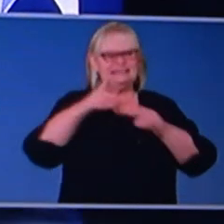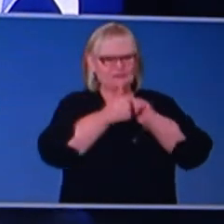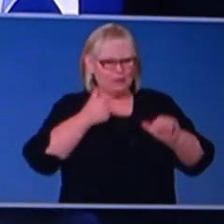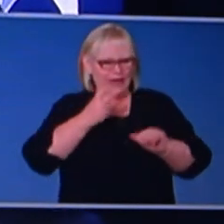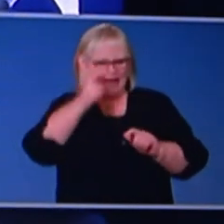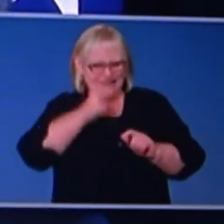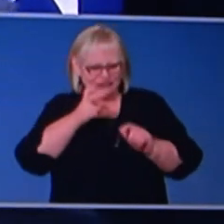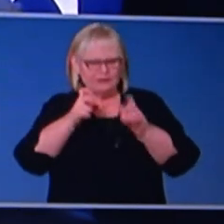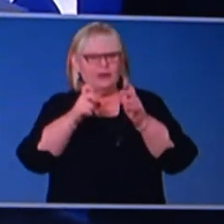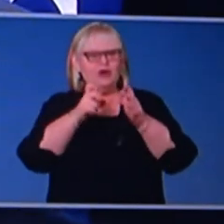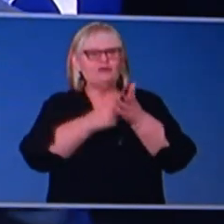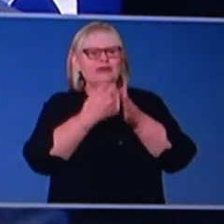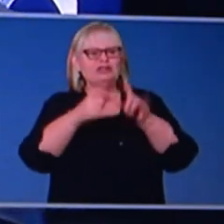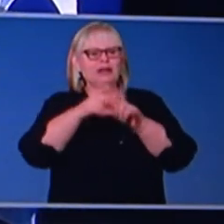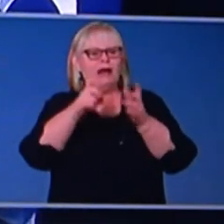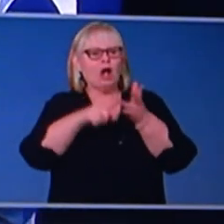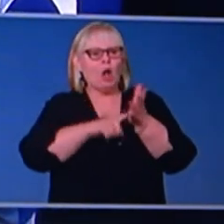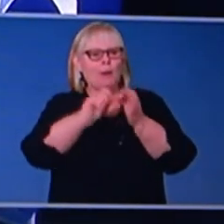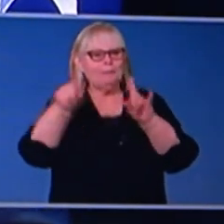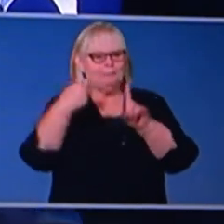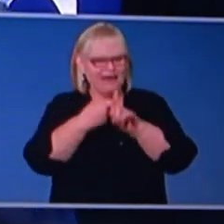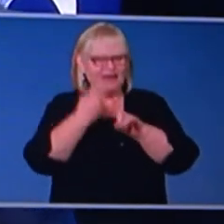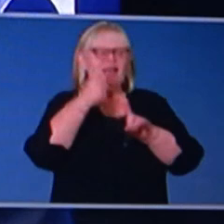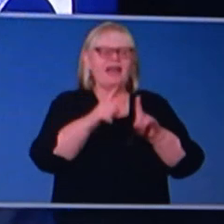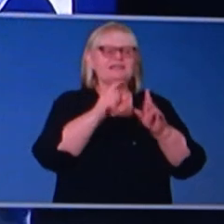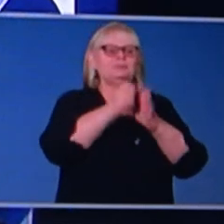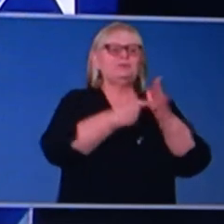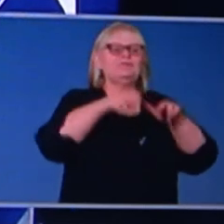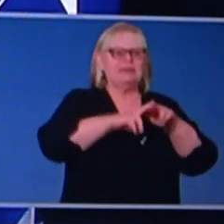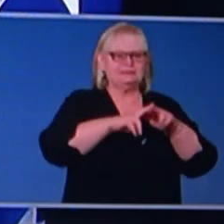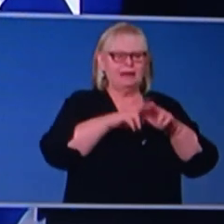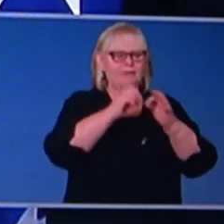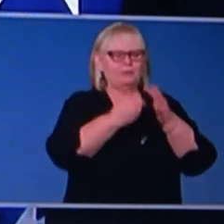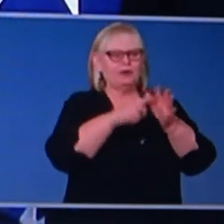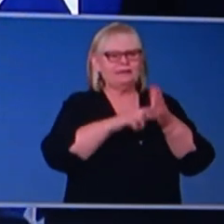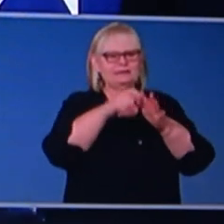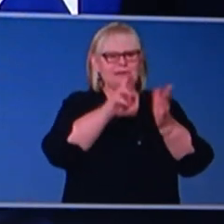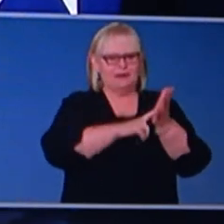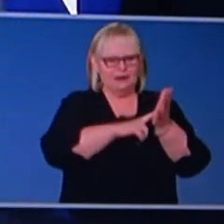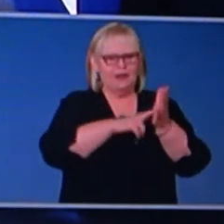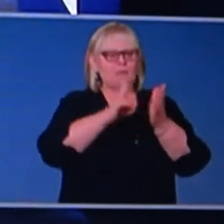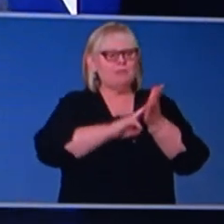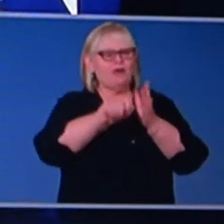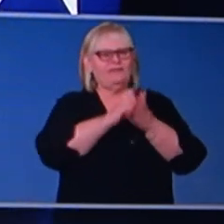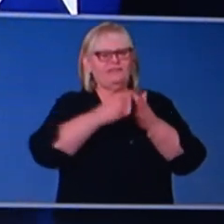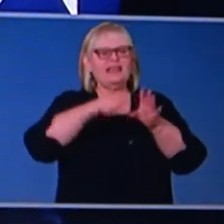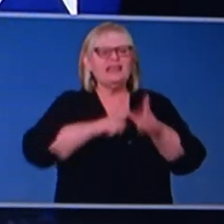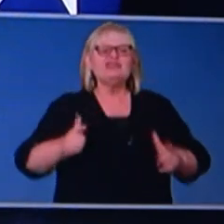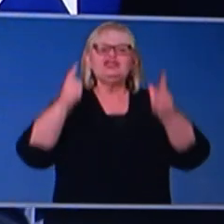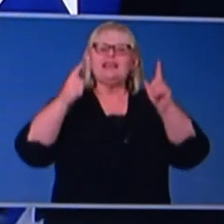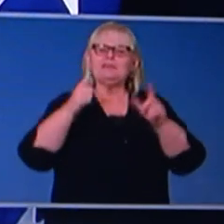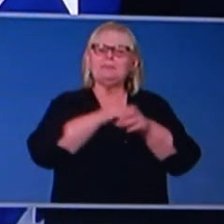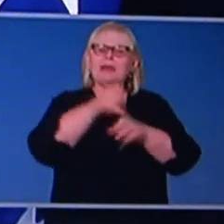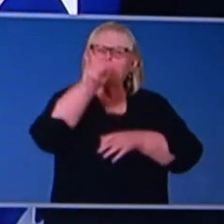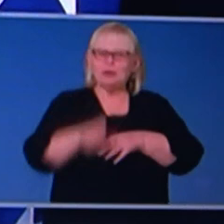Richard Colbeck, and of course of all, as always, by Professor Brendan Murphy, the Chief Medical Officer. It's been another